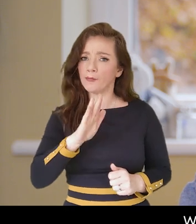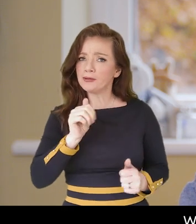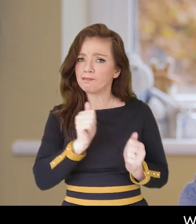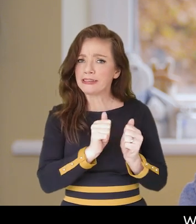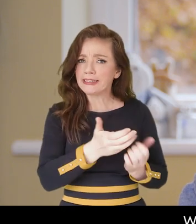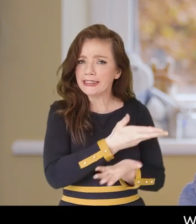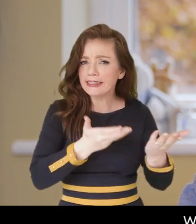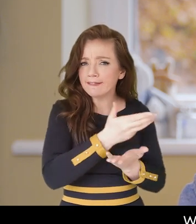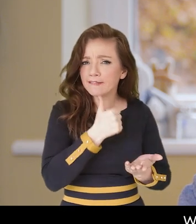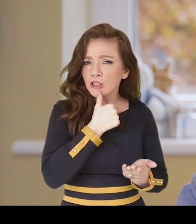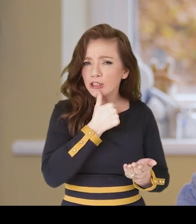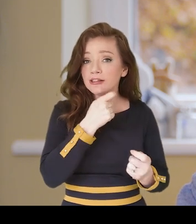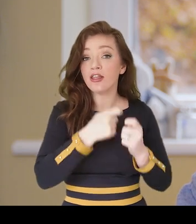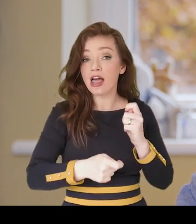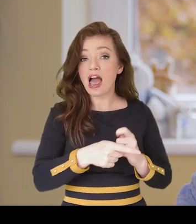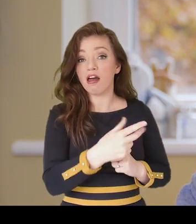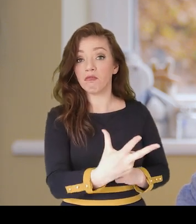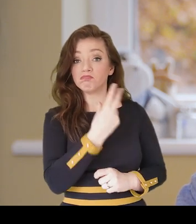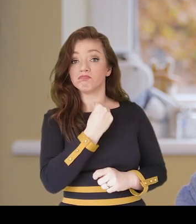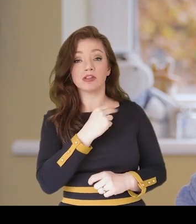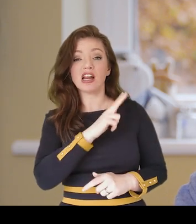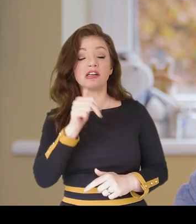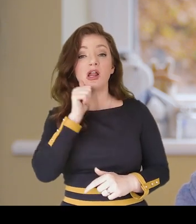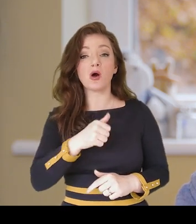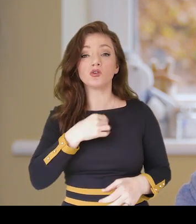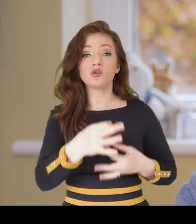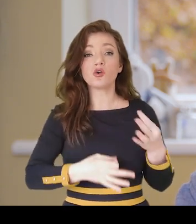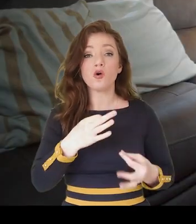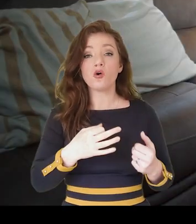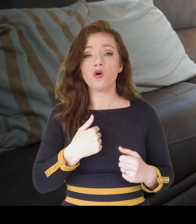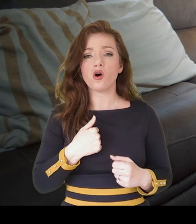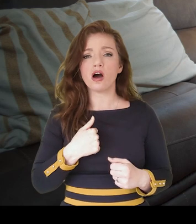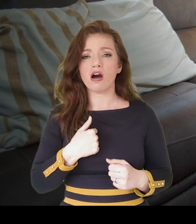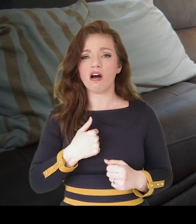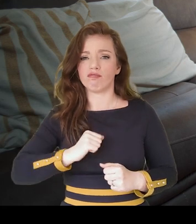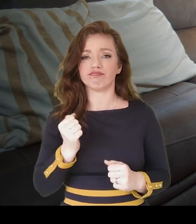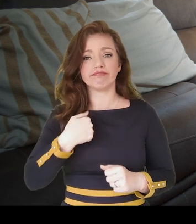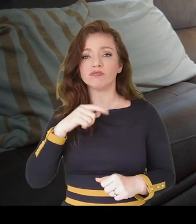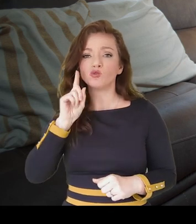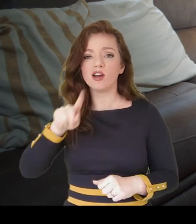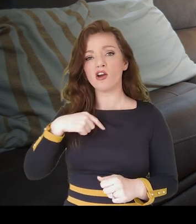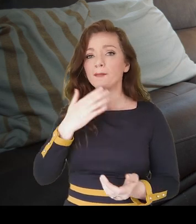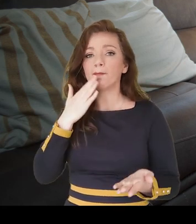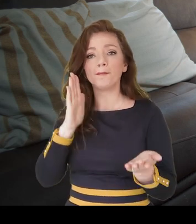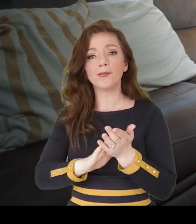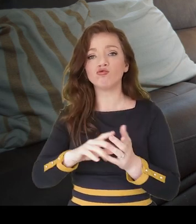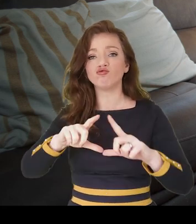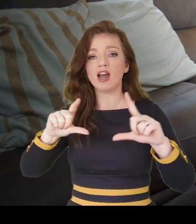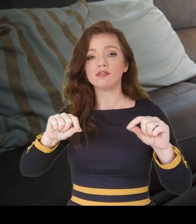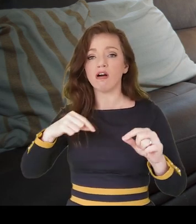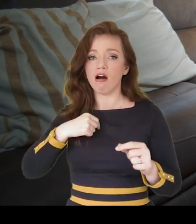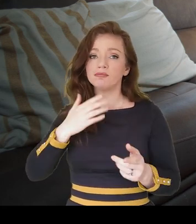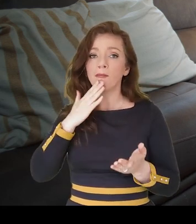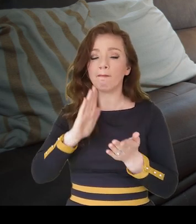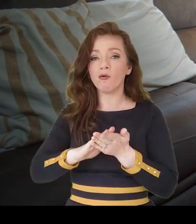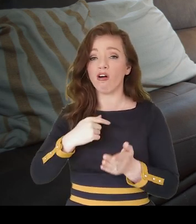the management about this and then they wouldn't let me go and then I booked it by the credit card and